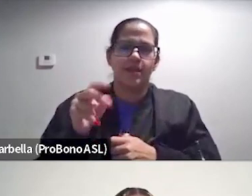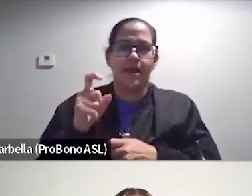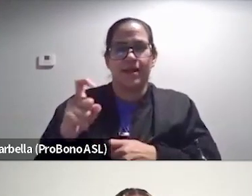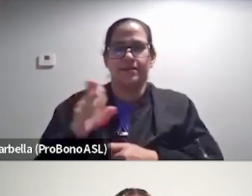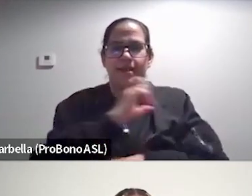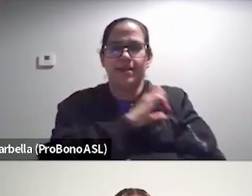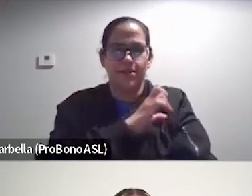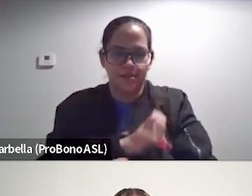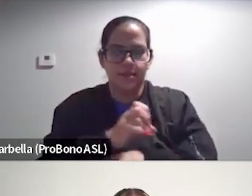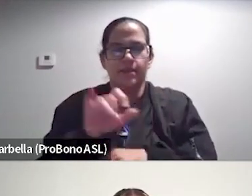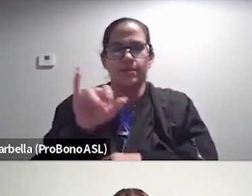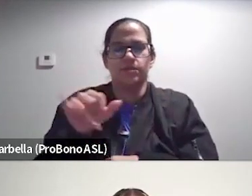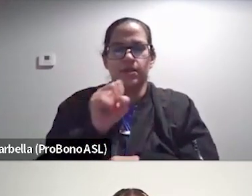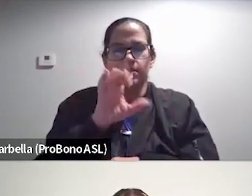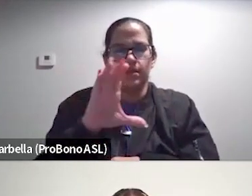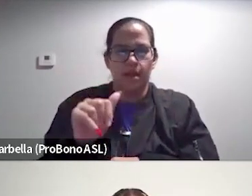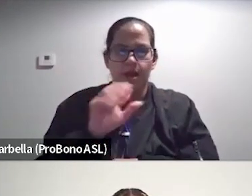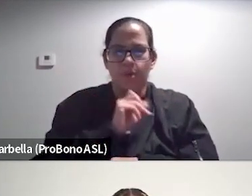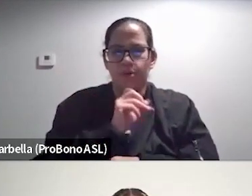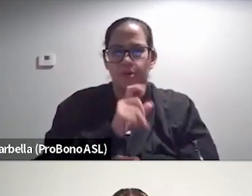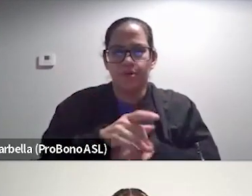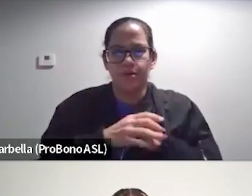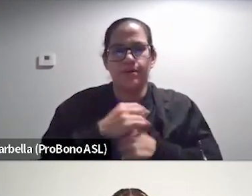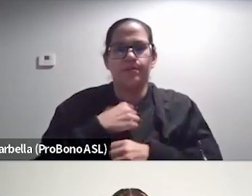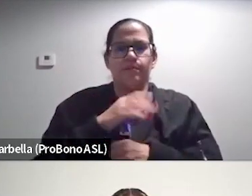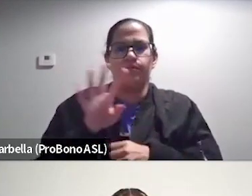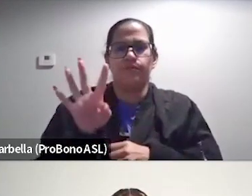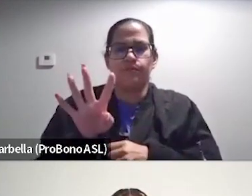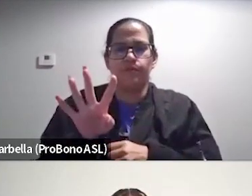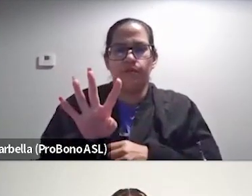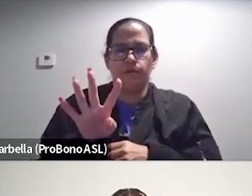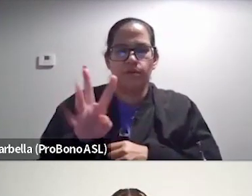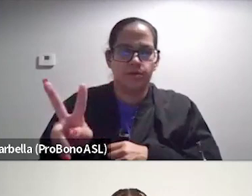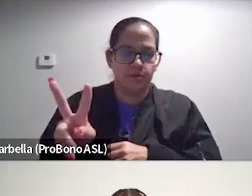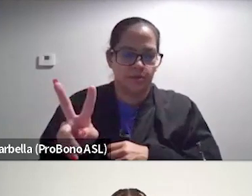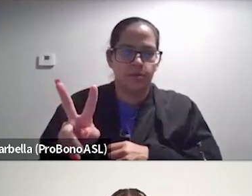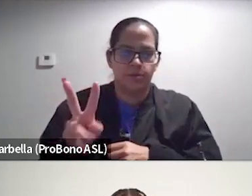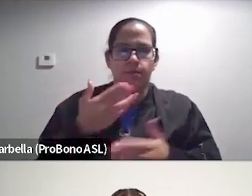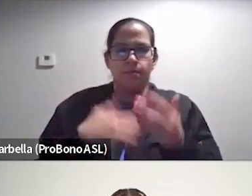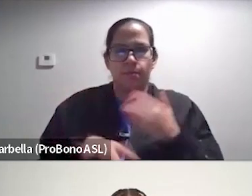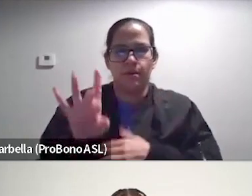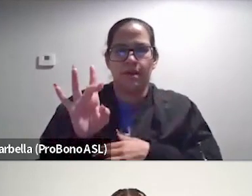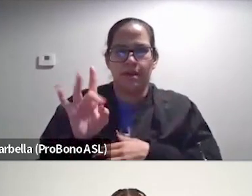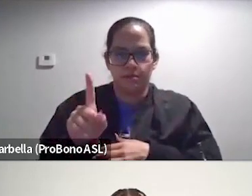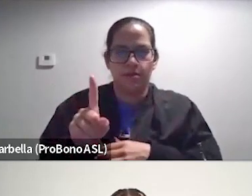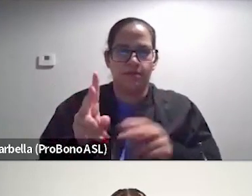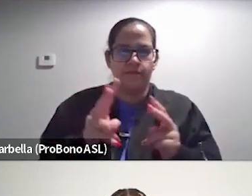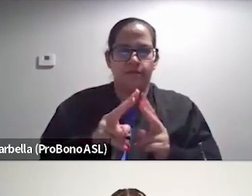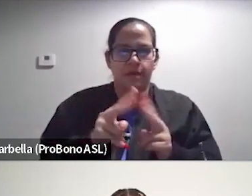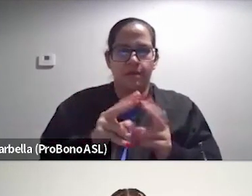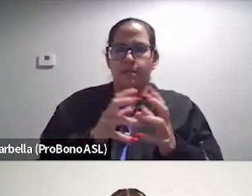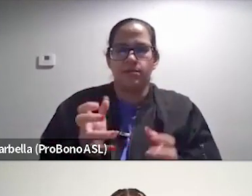Um, Jessica, what, how old are you? I'm 42. So born in 81. So very much on that